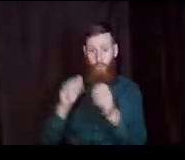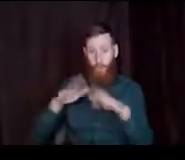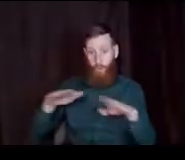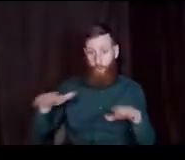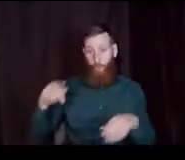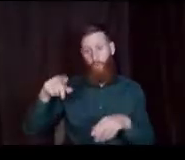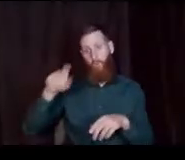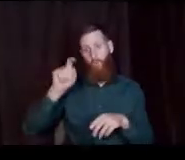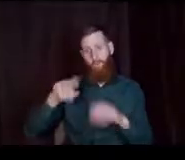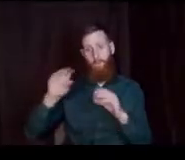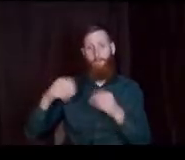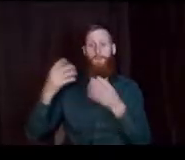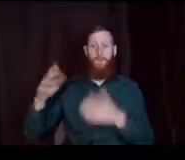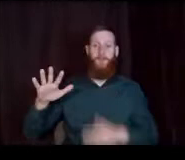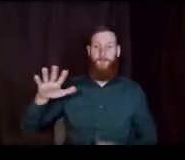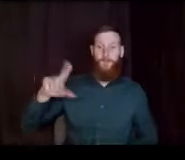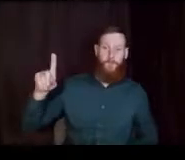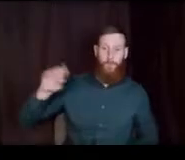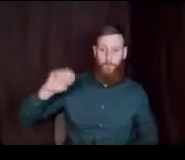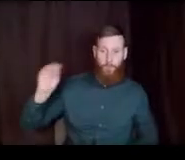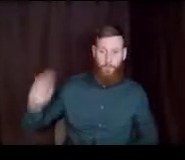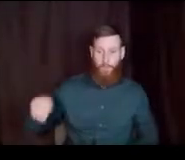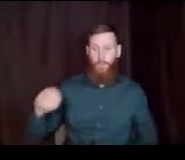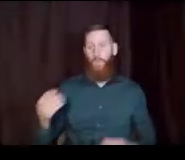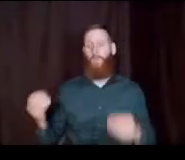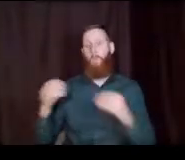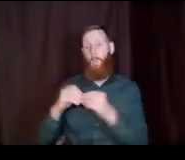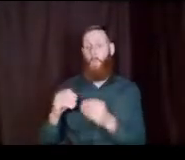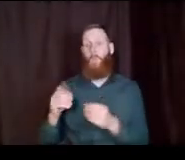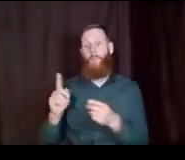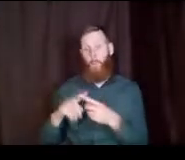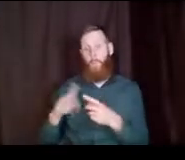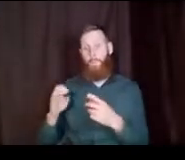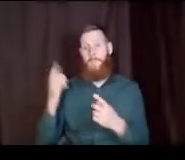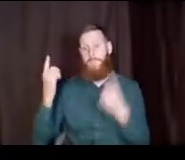have to provide 51% or more of the support to be considered independent.